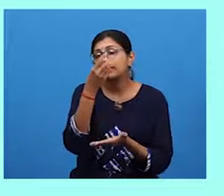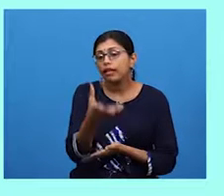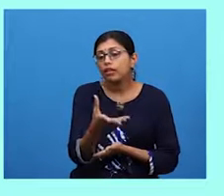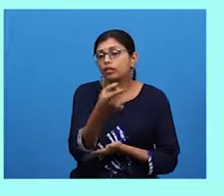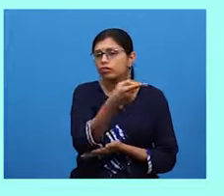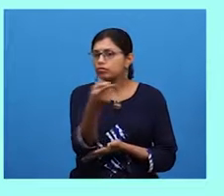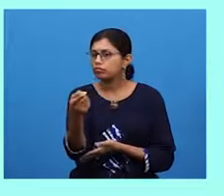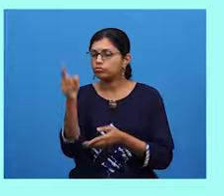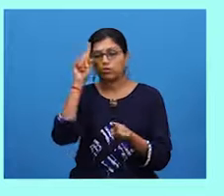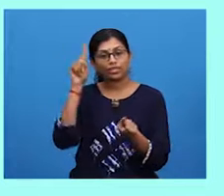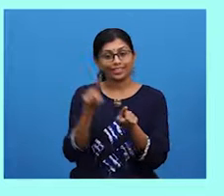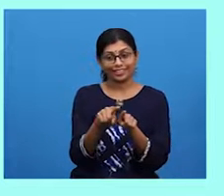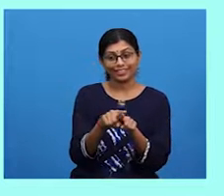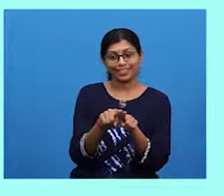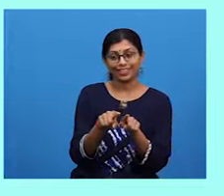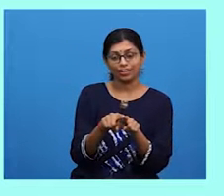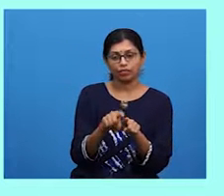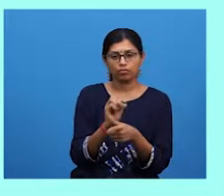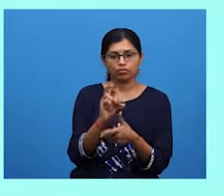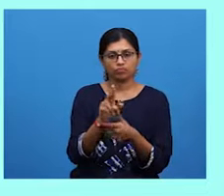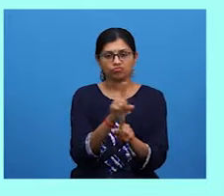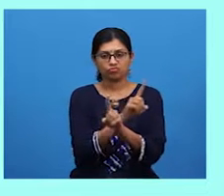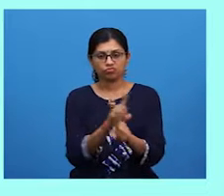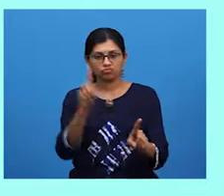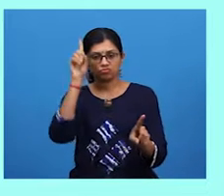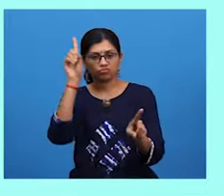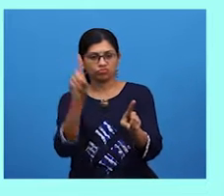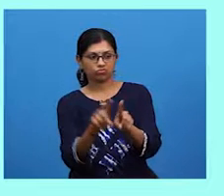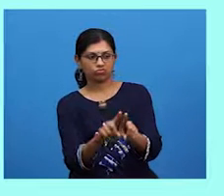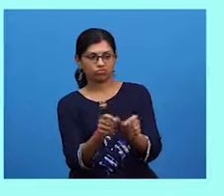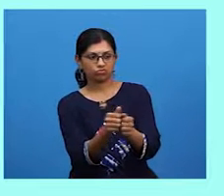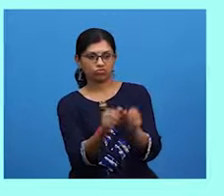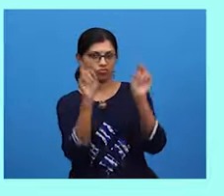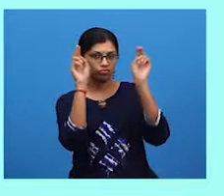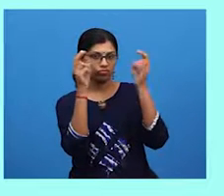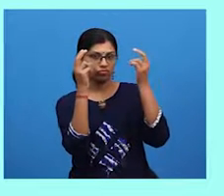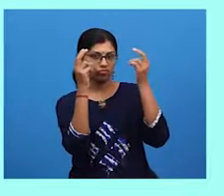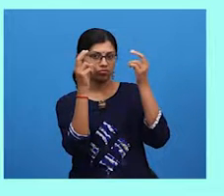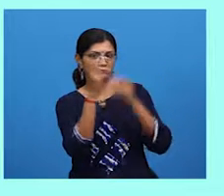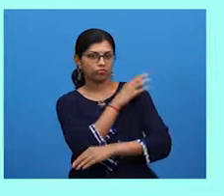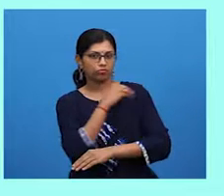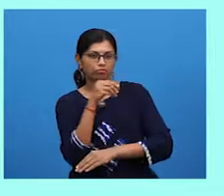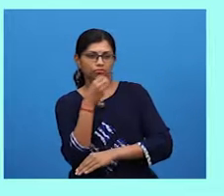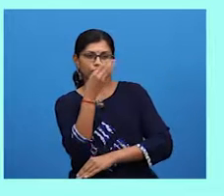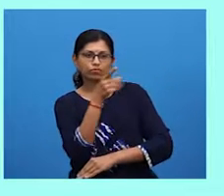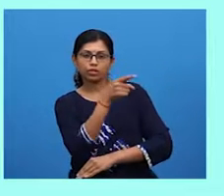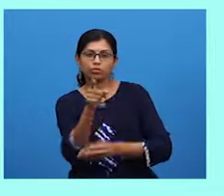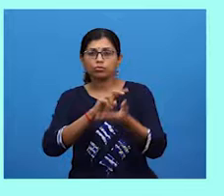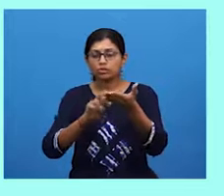agree or disagree with the topic and convince your readers.